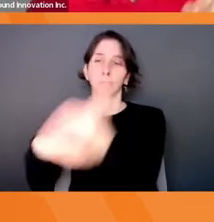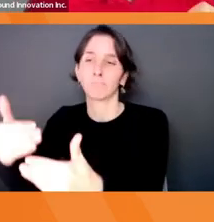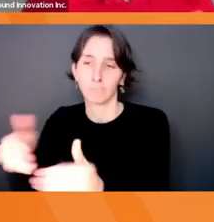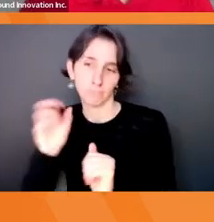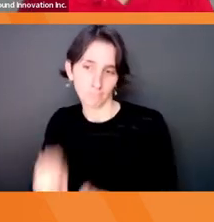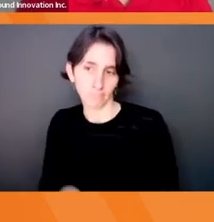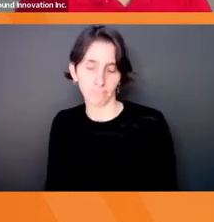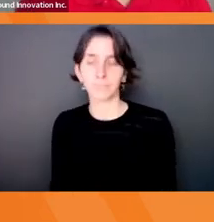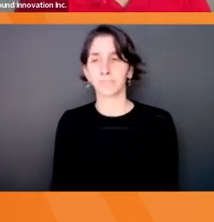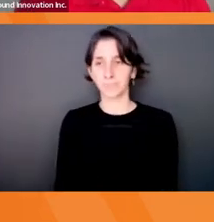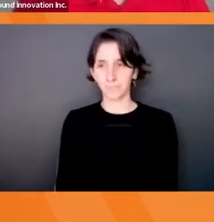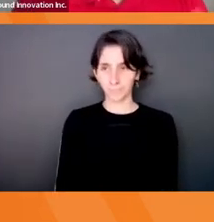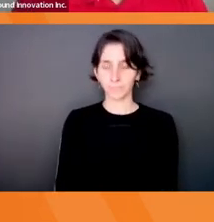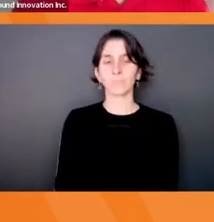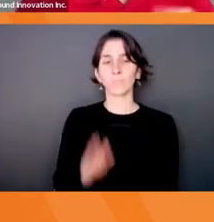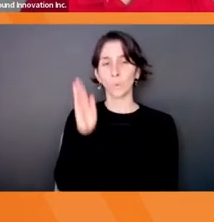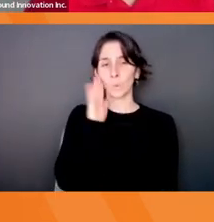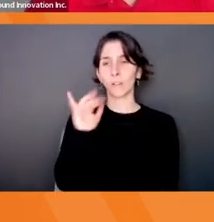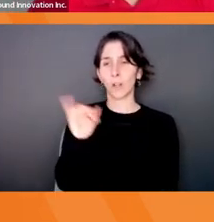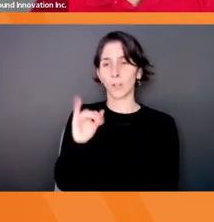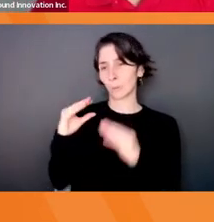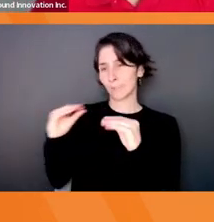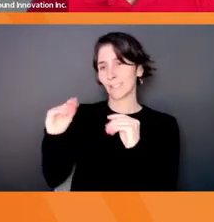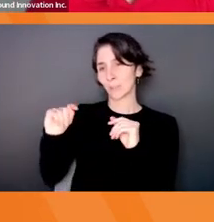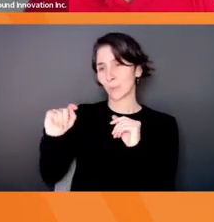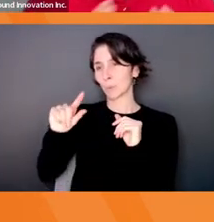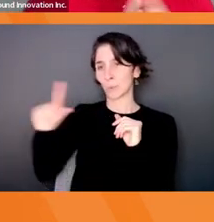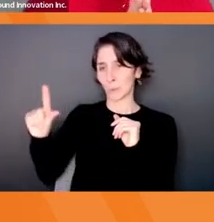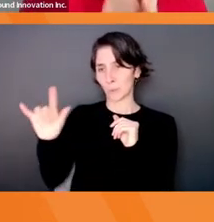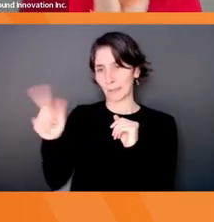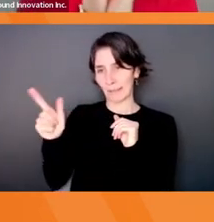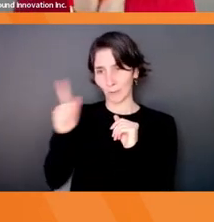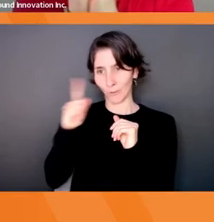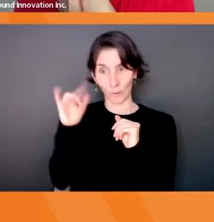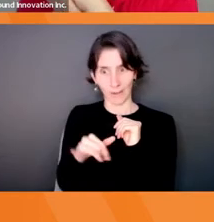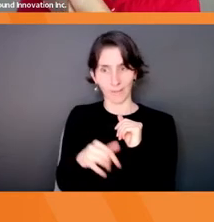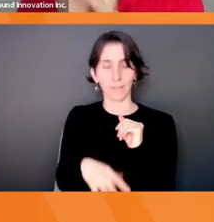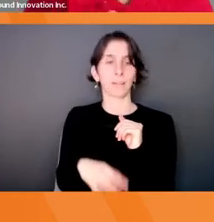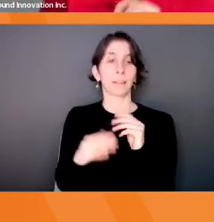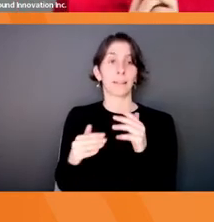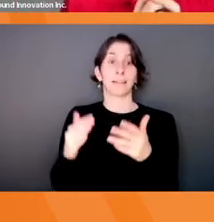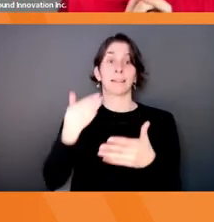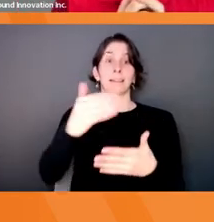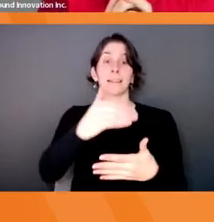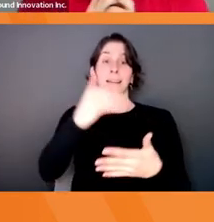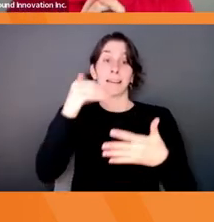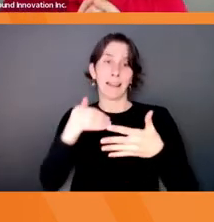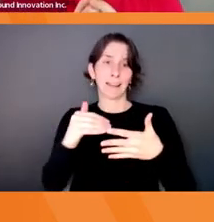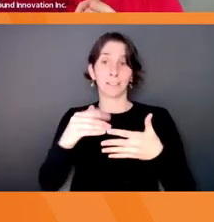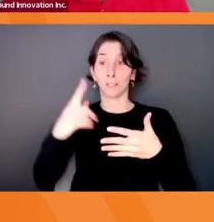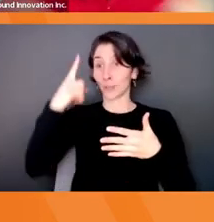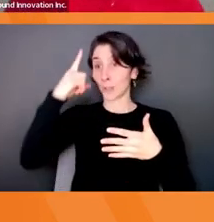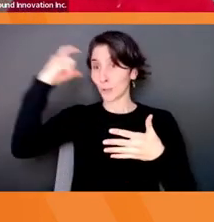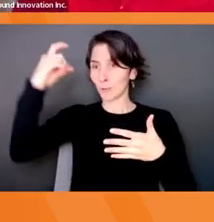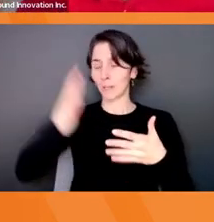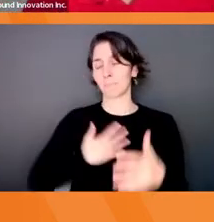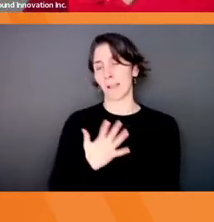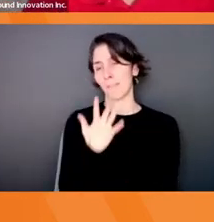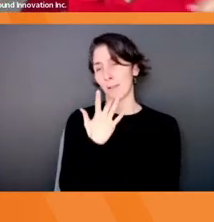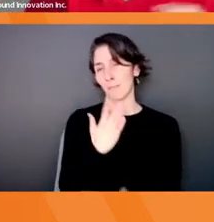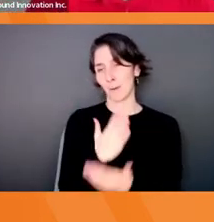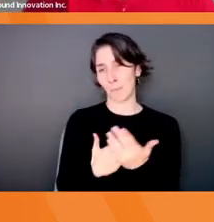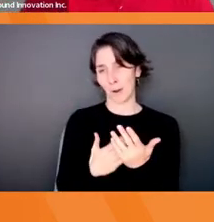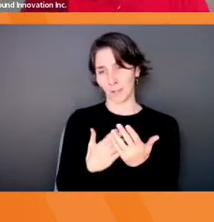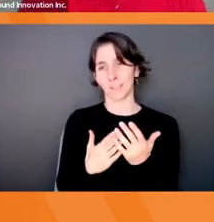And I'll give you a tool for this. After I go through this part. Okay, the next part is my favorite is dream. This is probably for a lot of people, just create